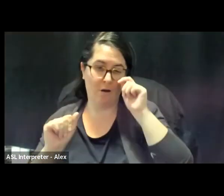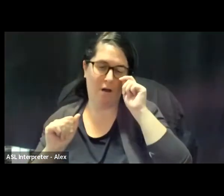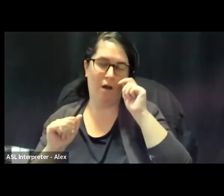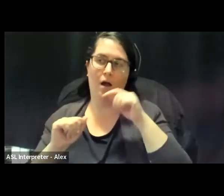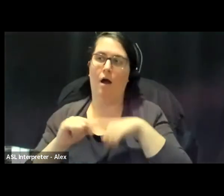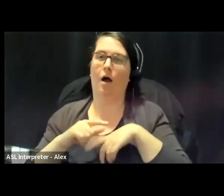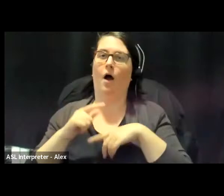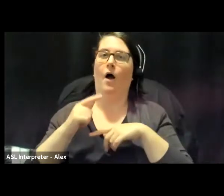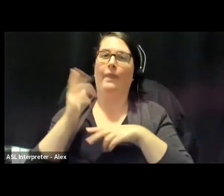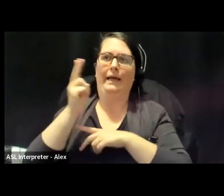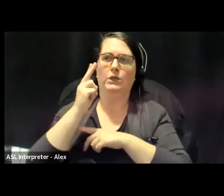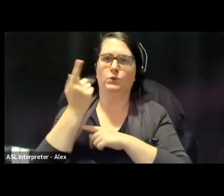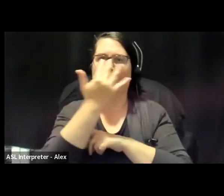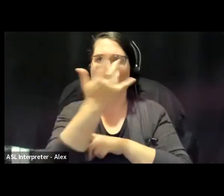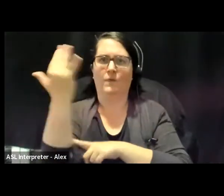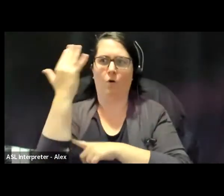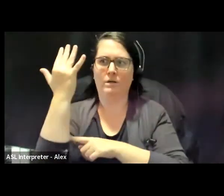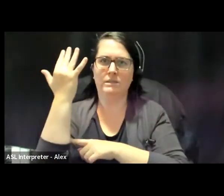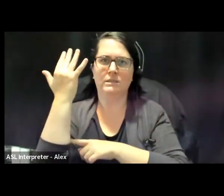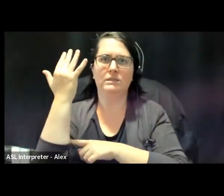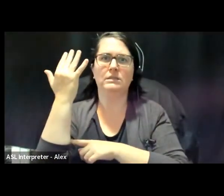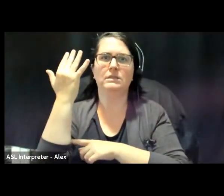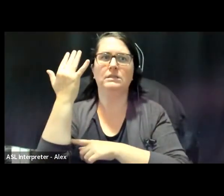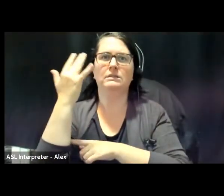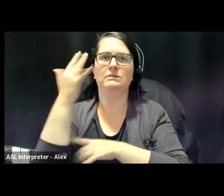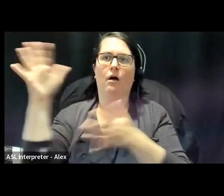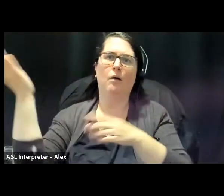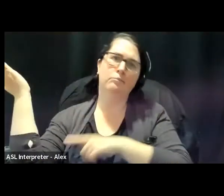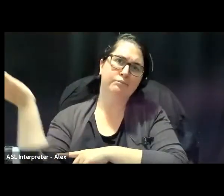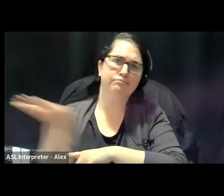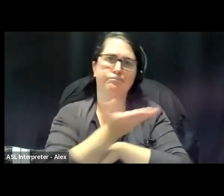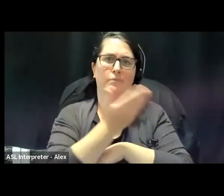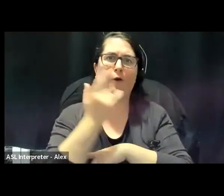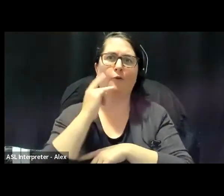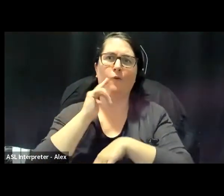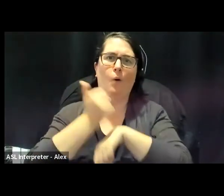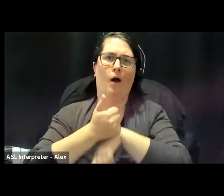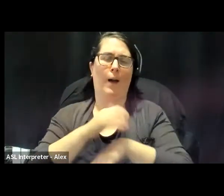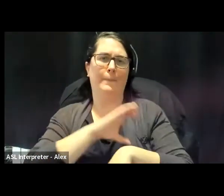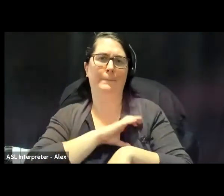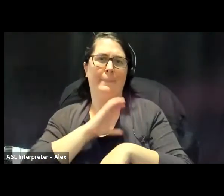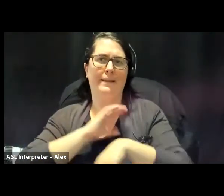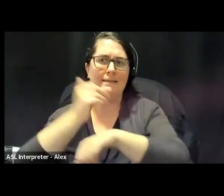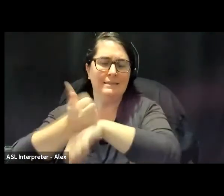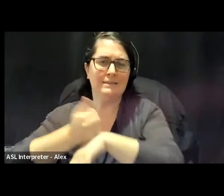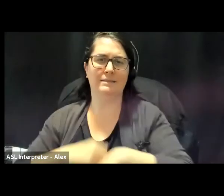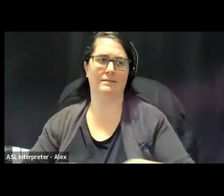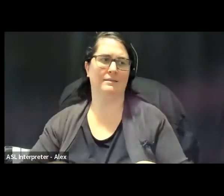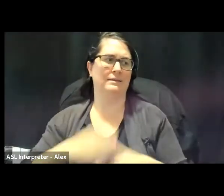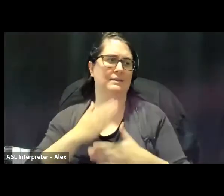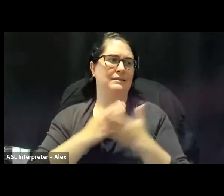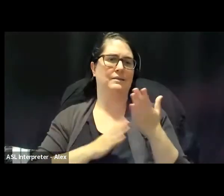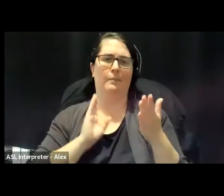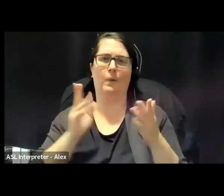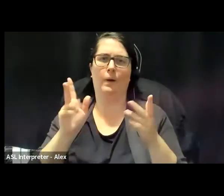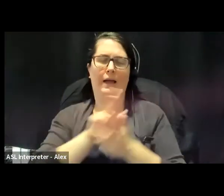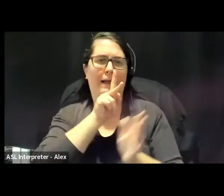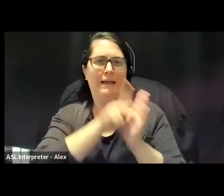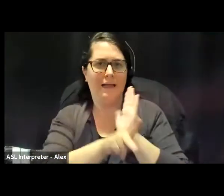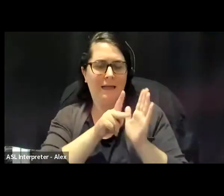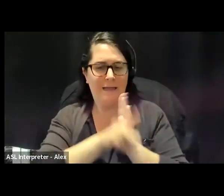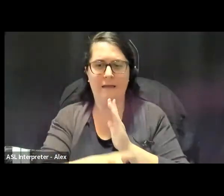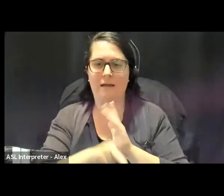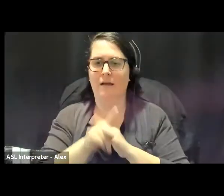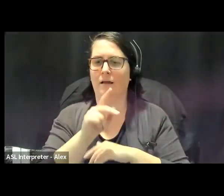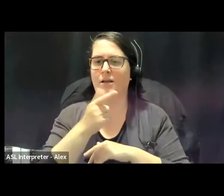historic forests, to put a police training center, where Georgia State Patrol recently killed gender non-conforming, Natabju Grita,